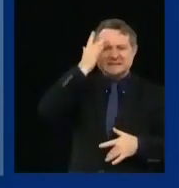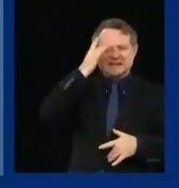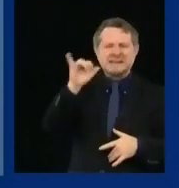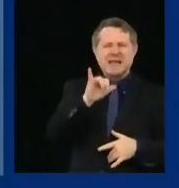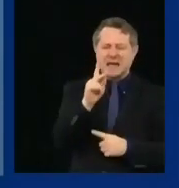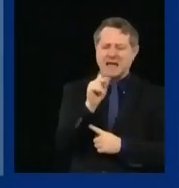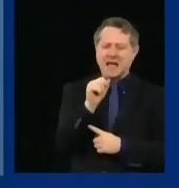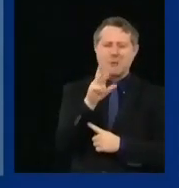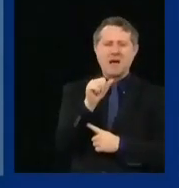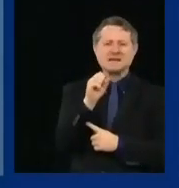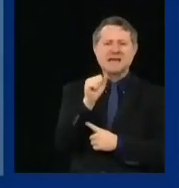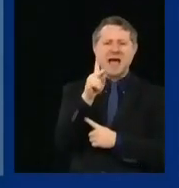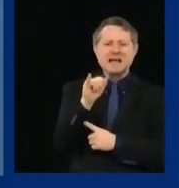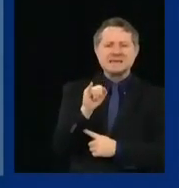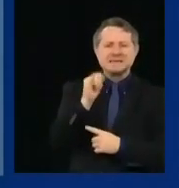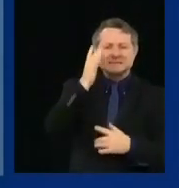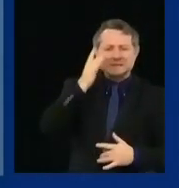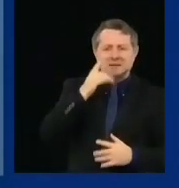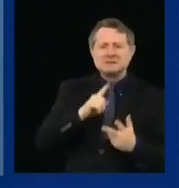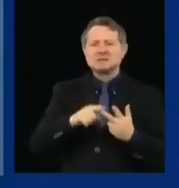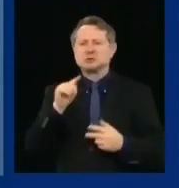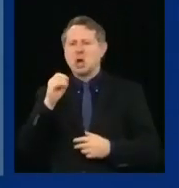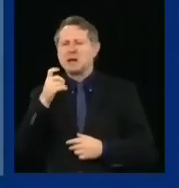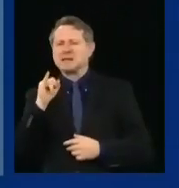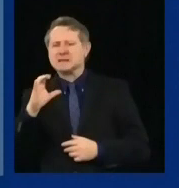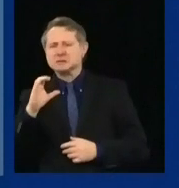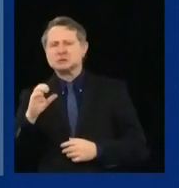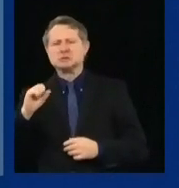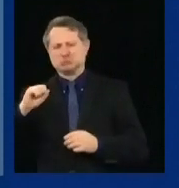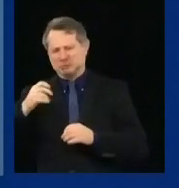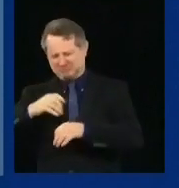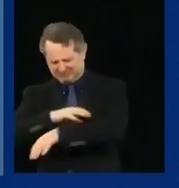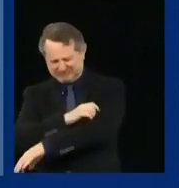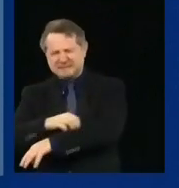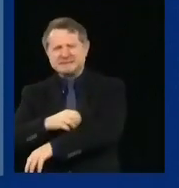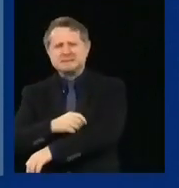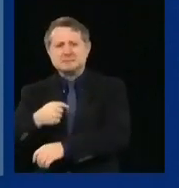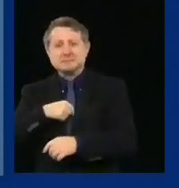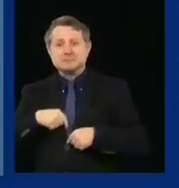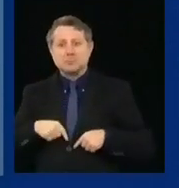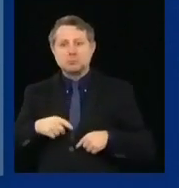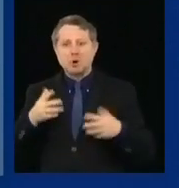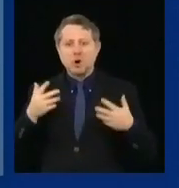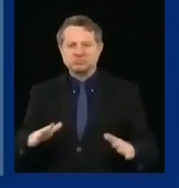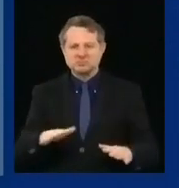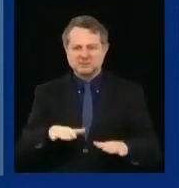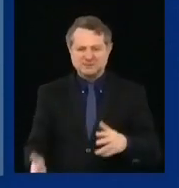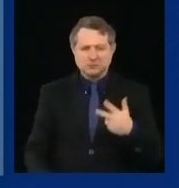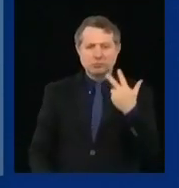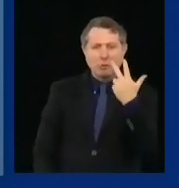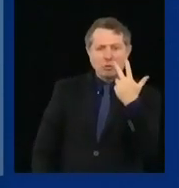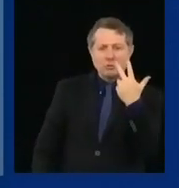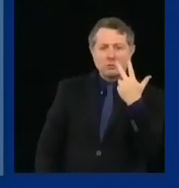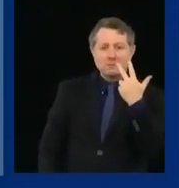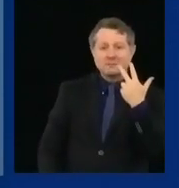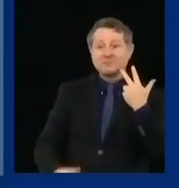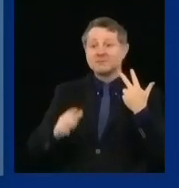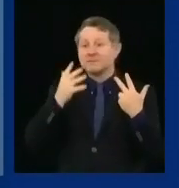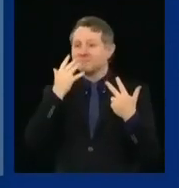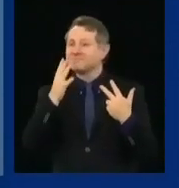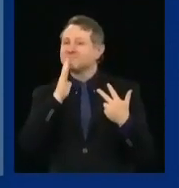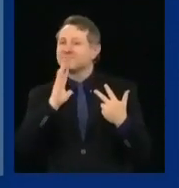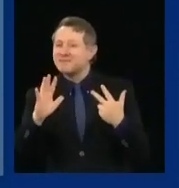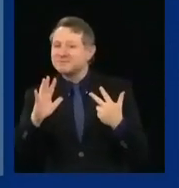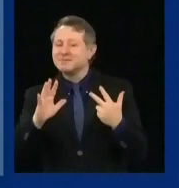We have lost three children in New York because of this. Five-year-old boy, seven-year-old boy, and an 18-year-old